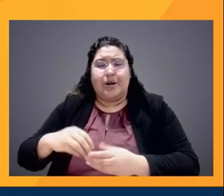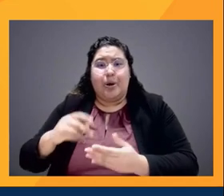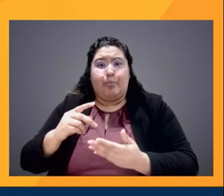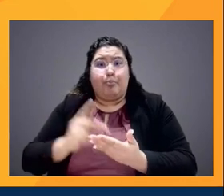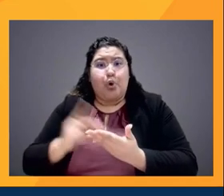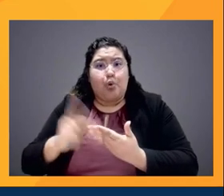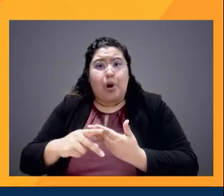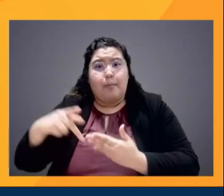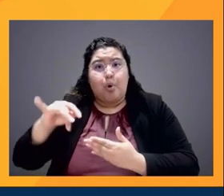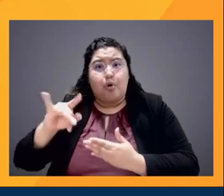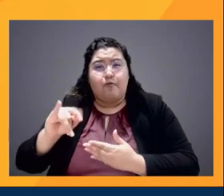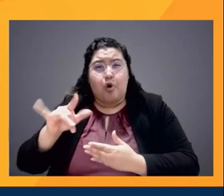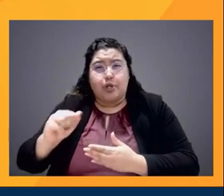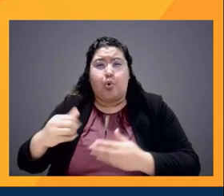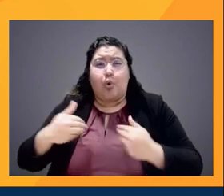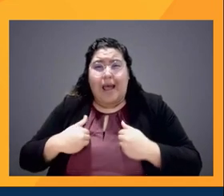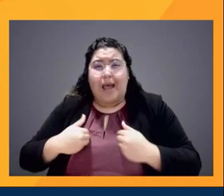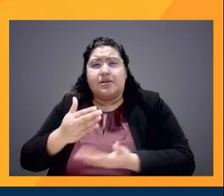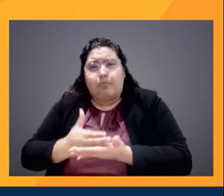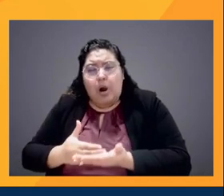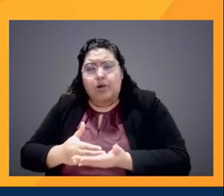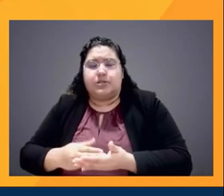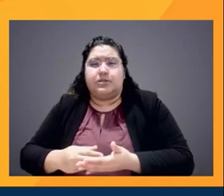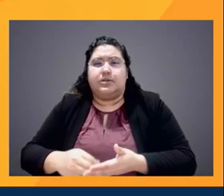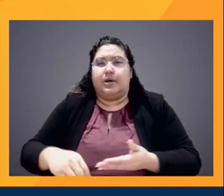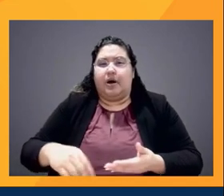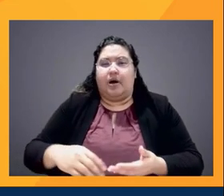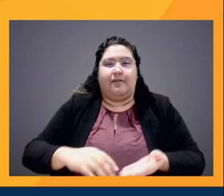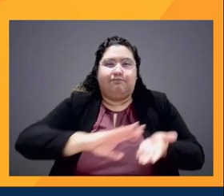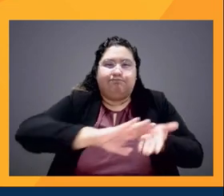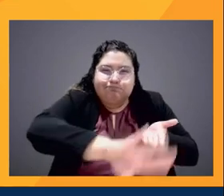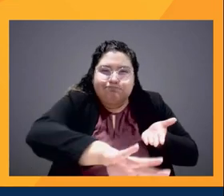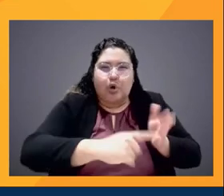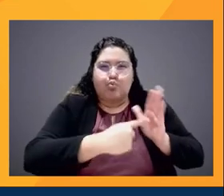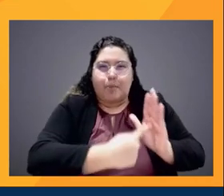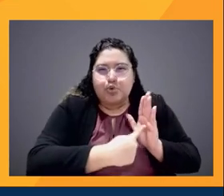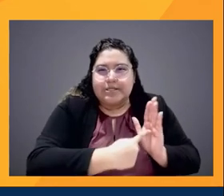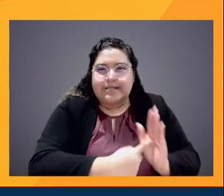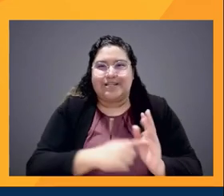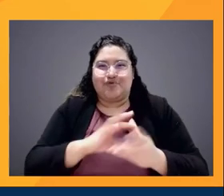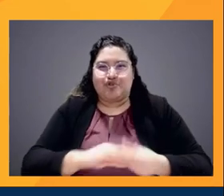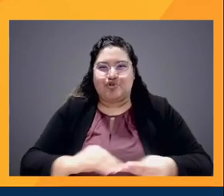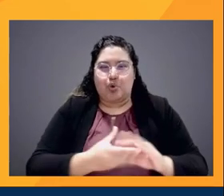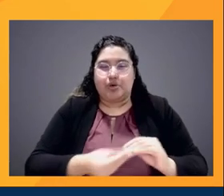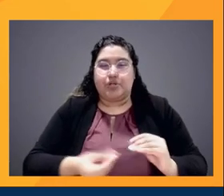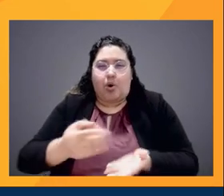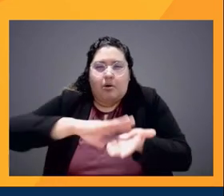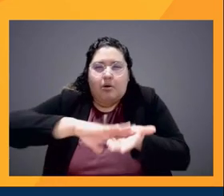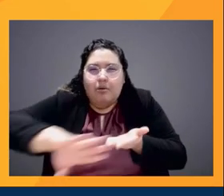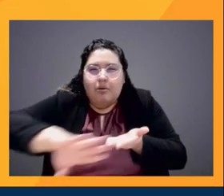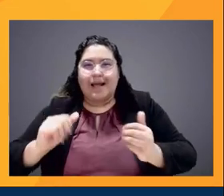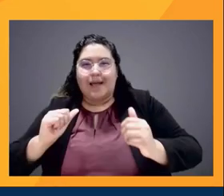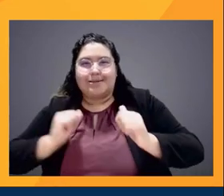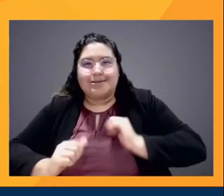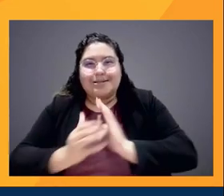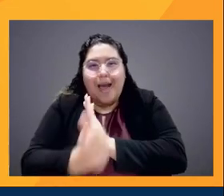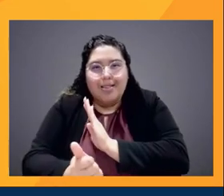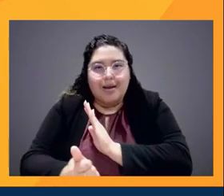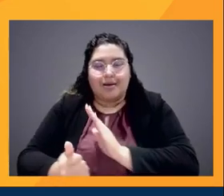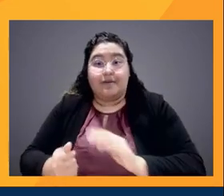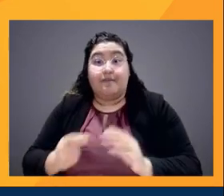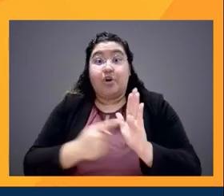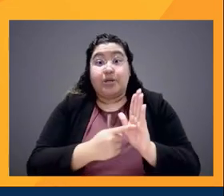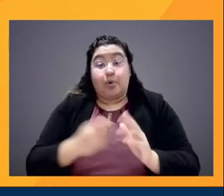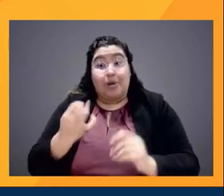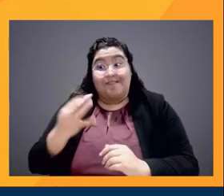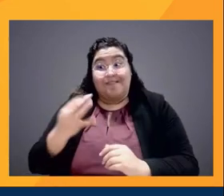stories in them, or stories that are underrepresented talent that fall into that. So, for example, if we're creating something within sci-fi,